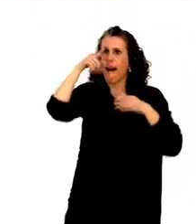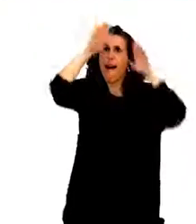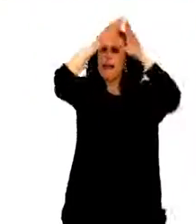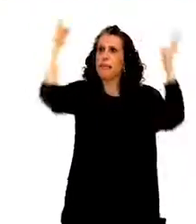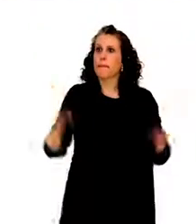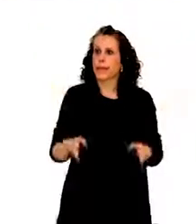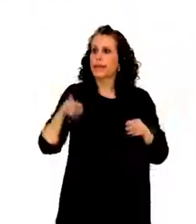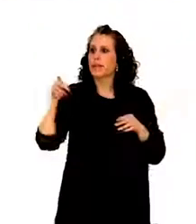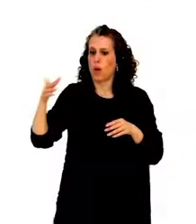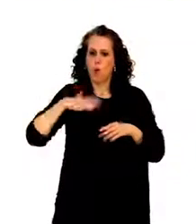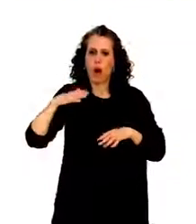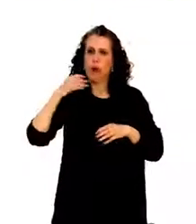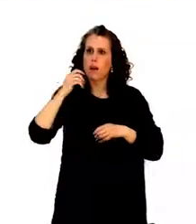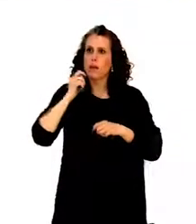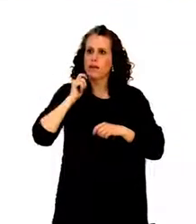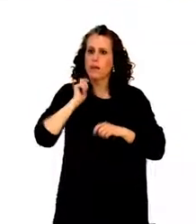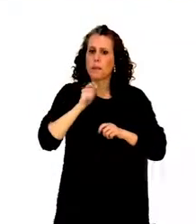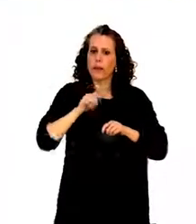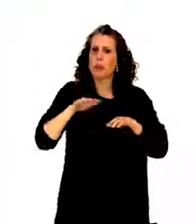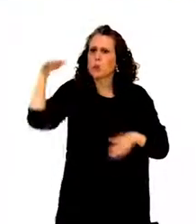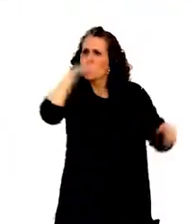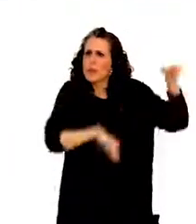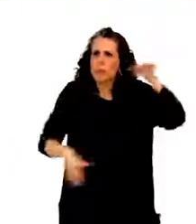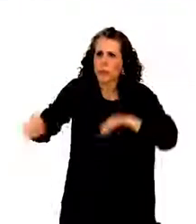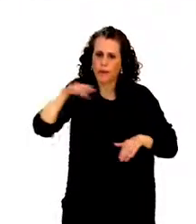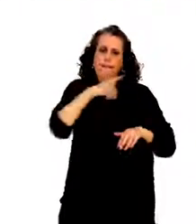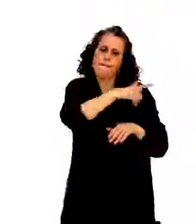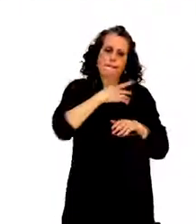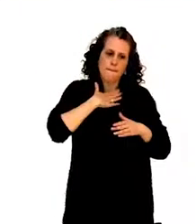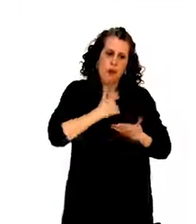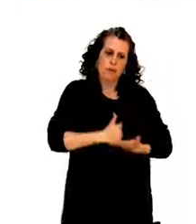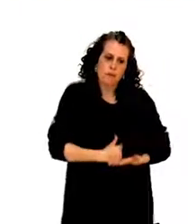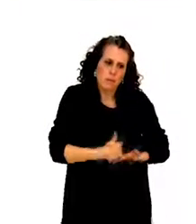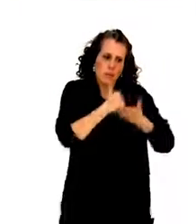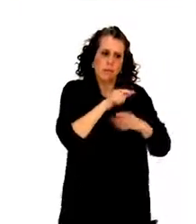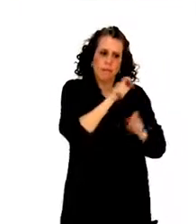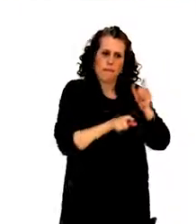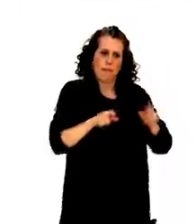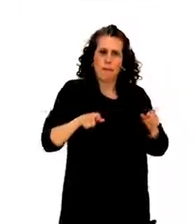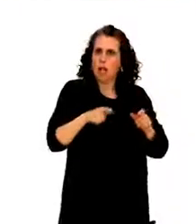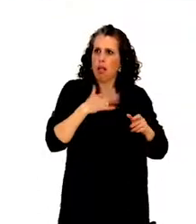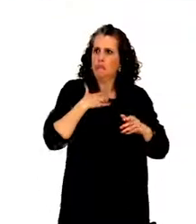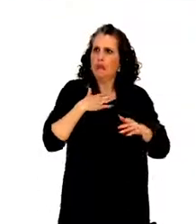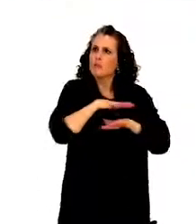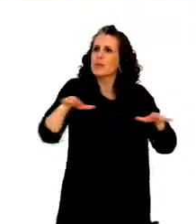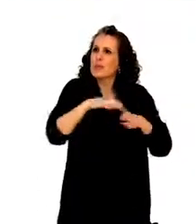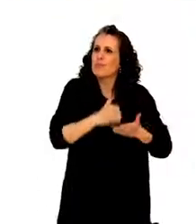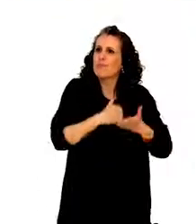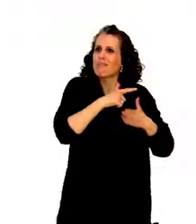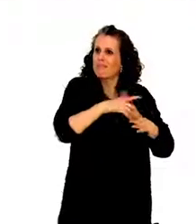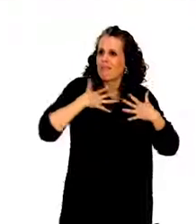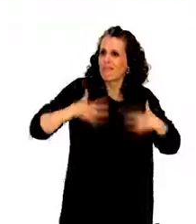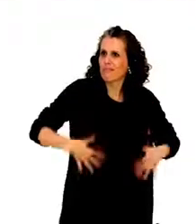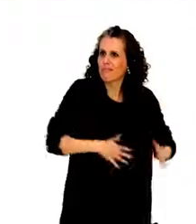given to build a swimming pool for purposes of medical rehabilitation. Then a blind applicant for the